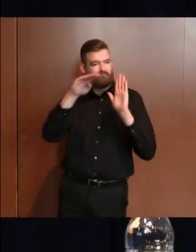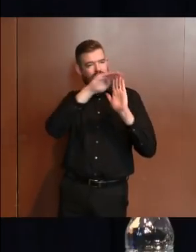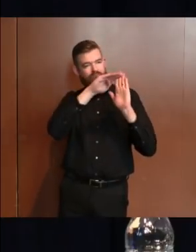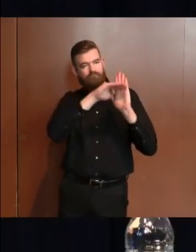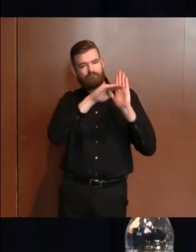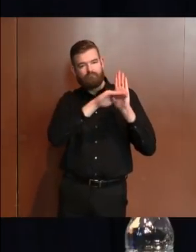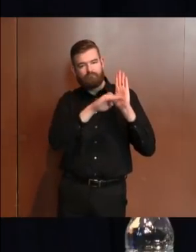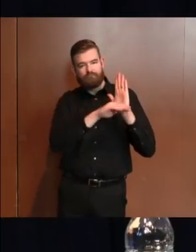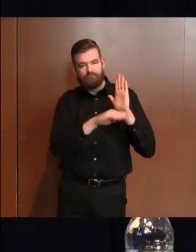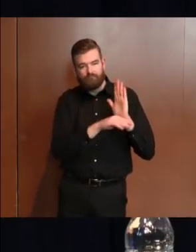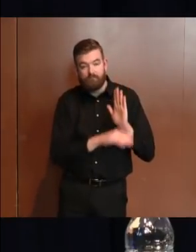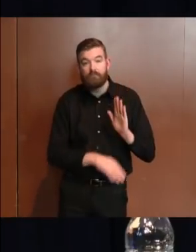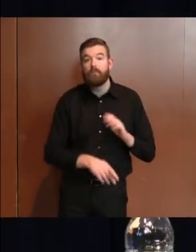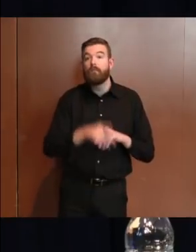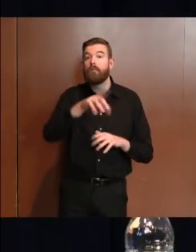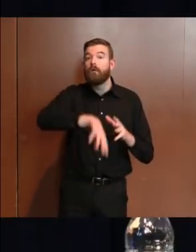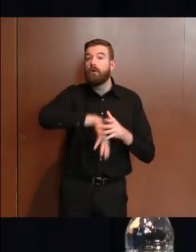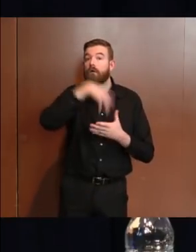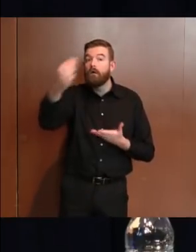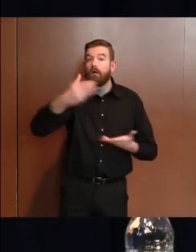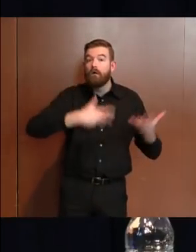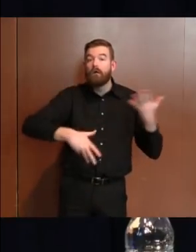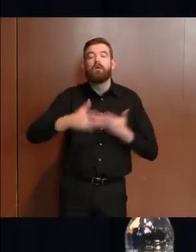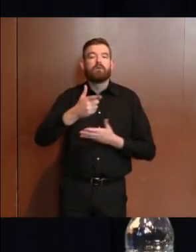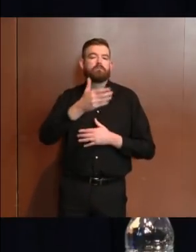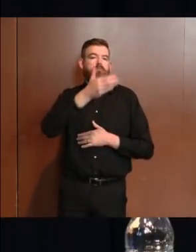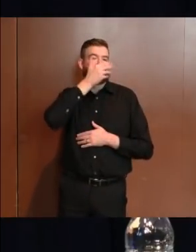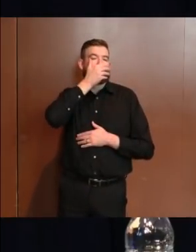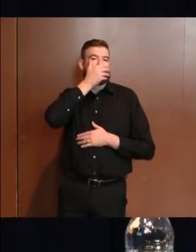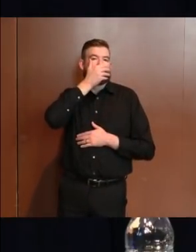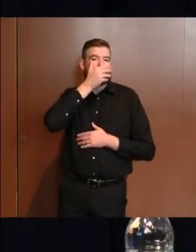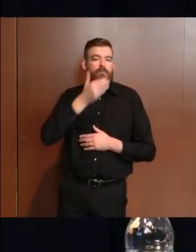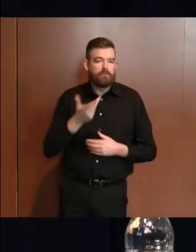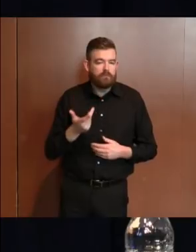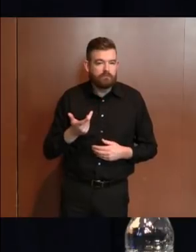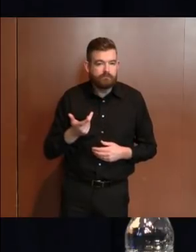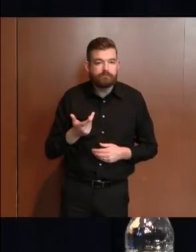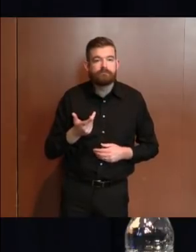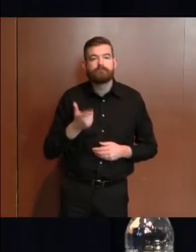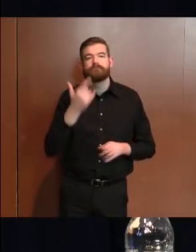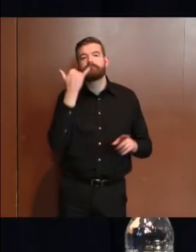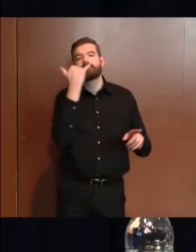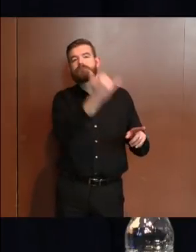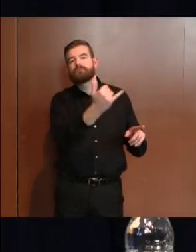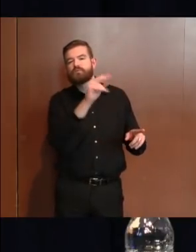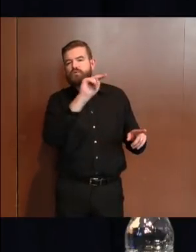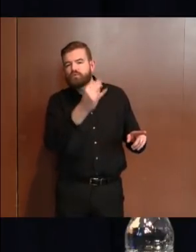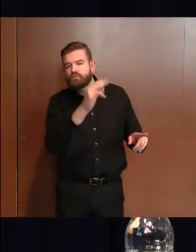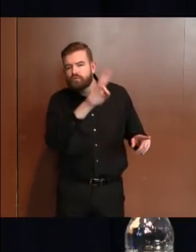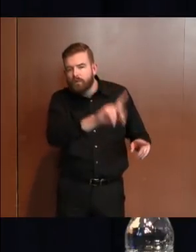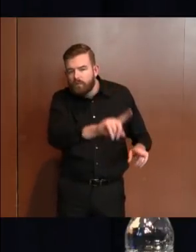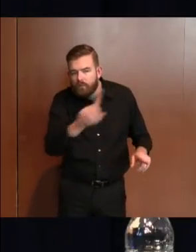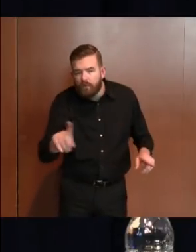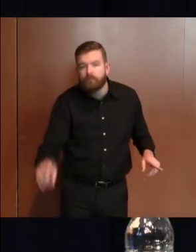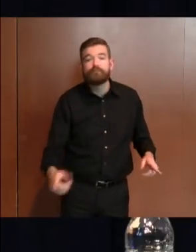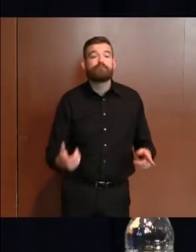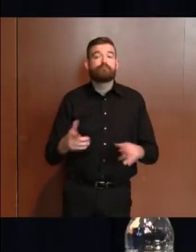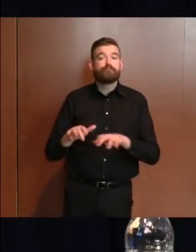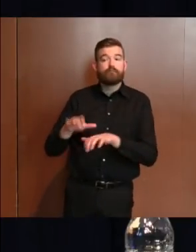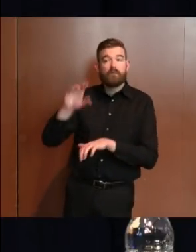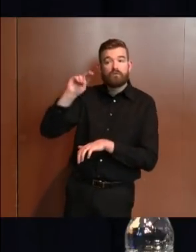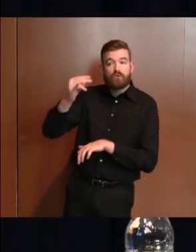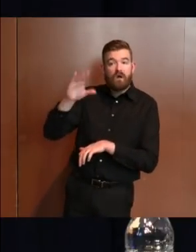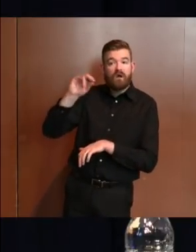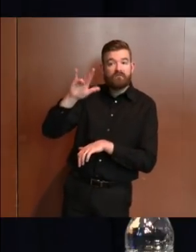For more information, I encourage you to call NJ211 or visit covid19.nj.gov. They're great